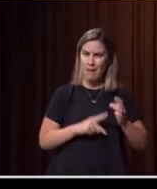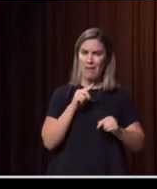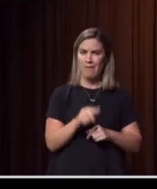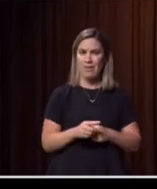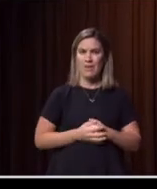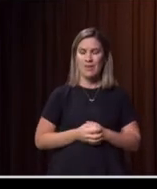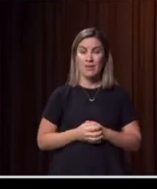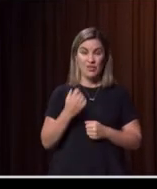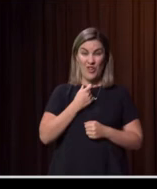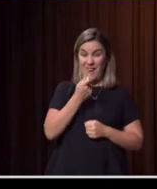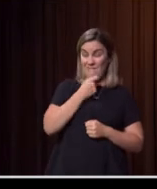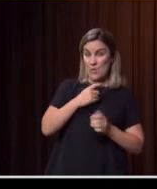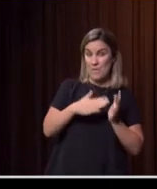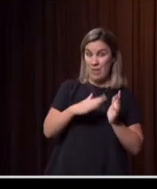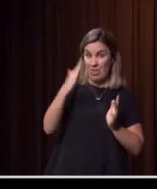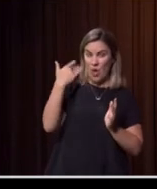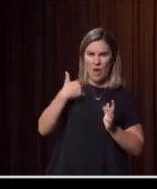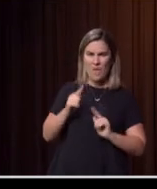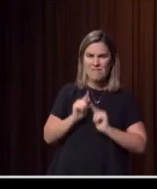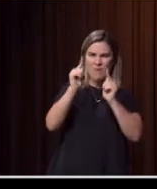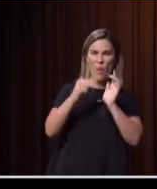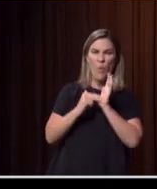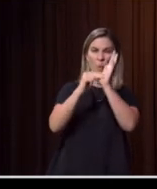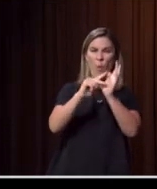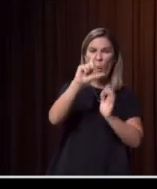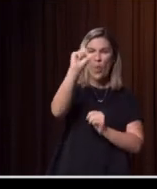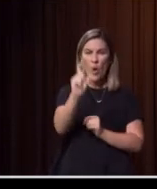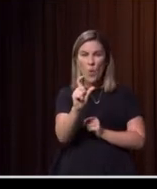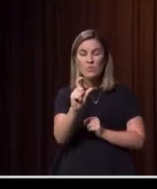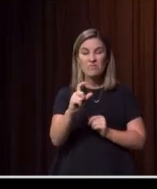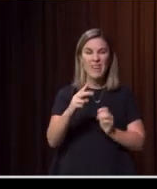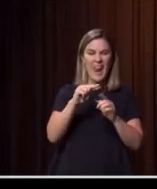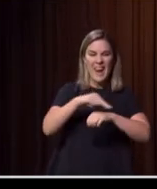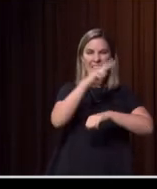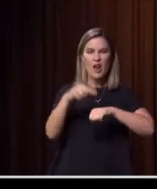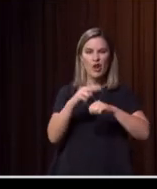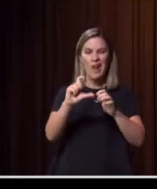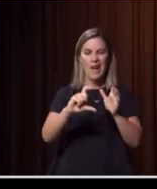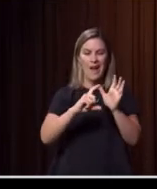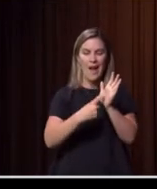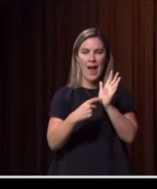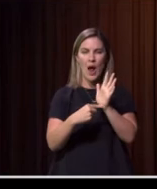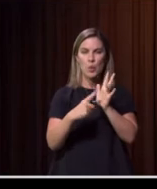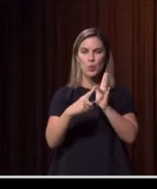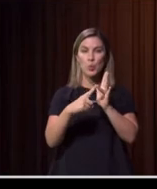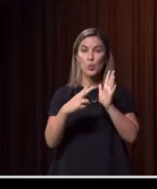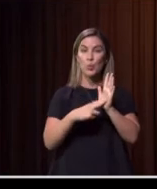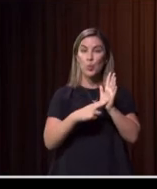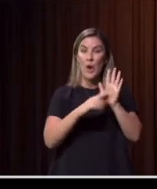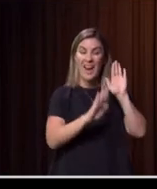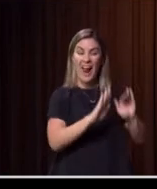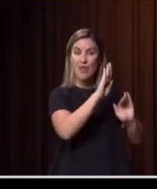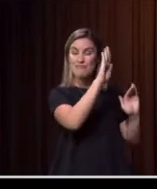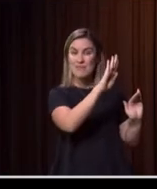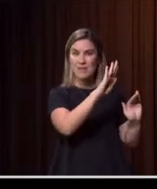up the north coast to the National Cartoon Gallery, for example, where they did this beautiful display of all the